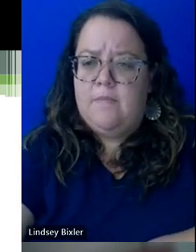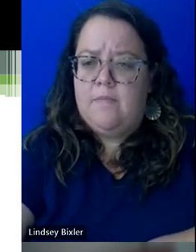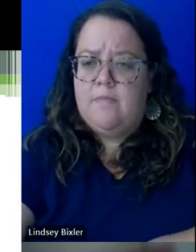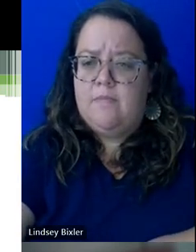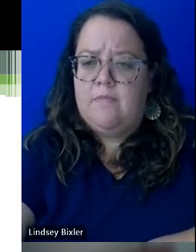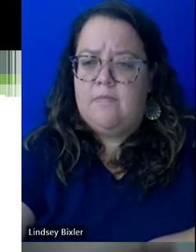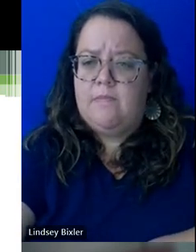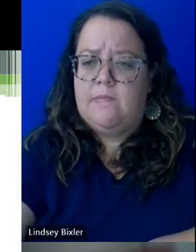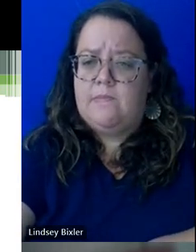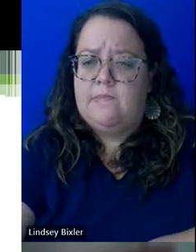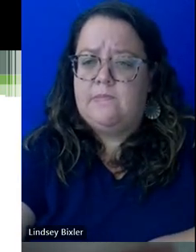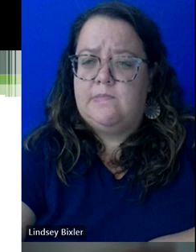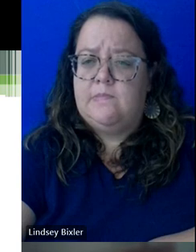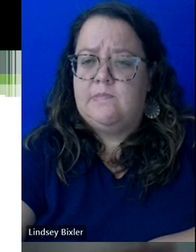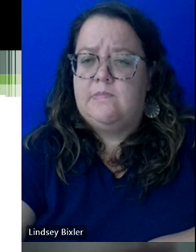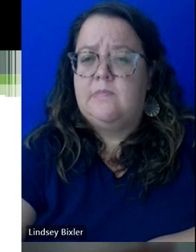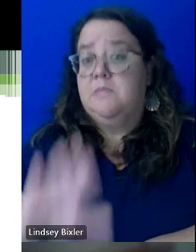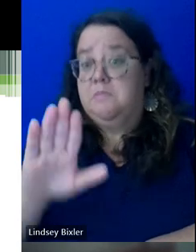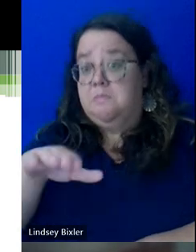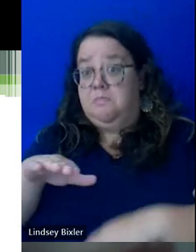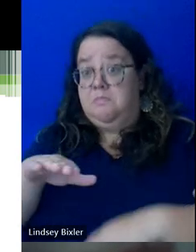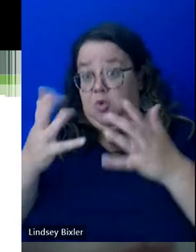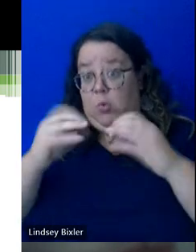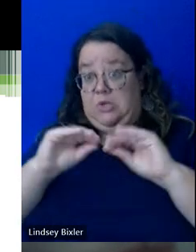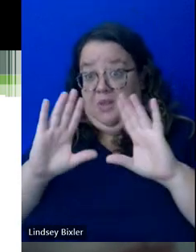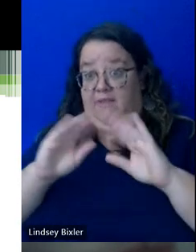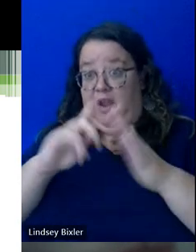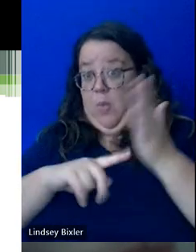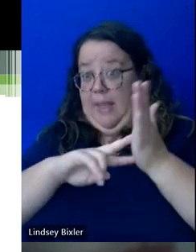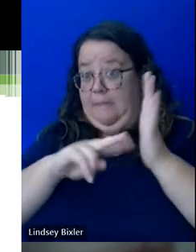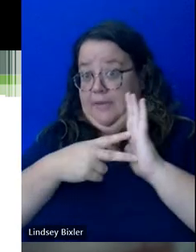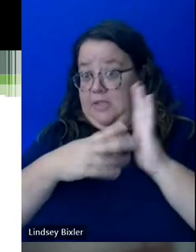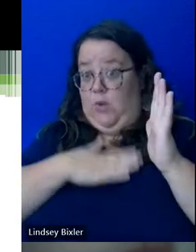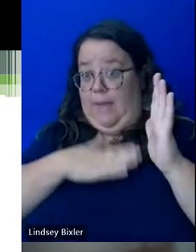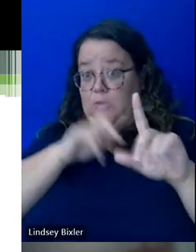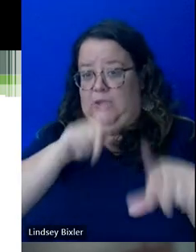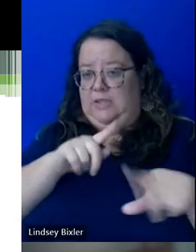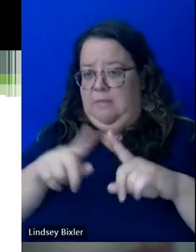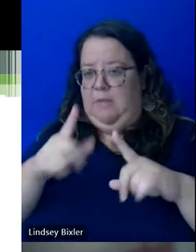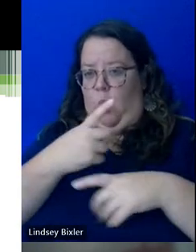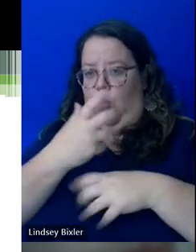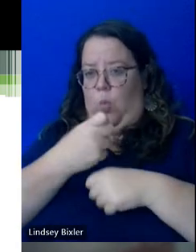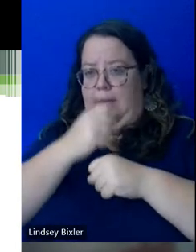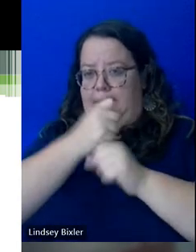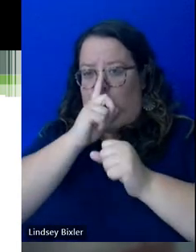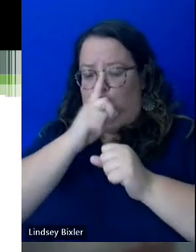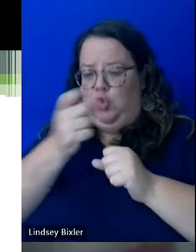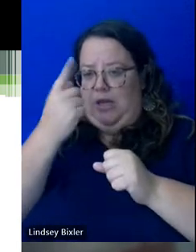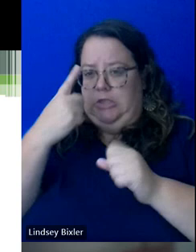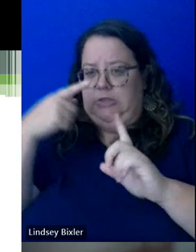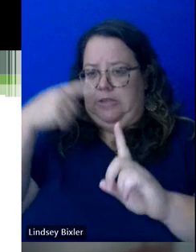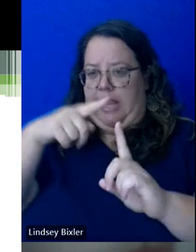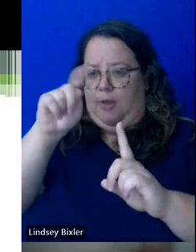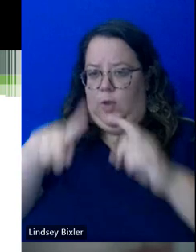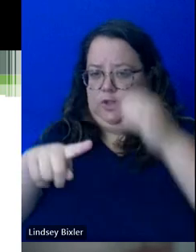I'm not sure either. If the questioner there wants to clarify kind of what they mean by that, I'm happy to address it, but I want to make sure we have the question